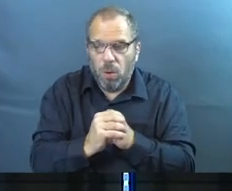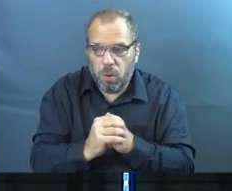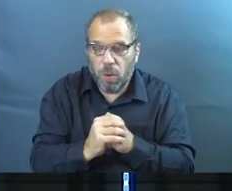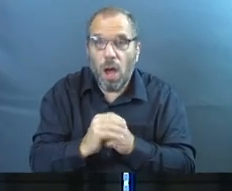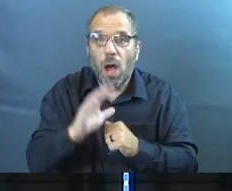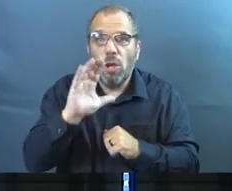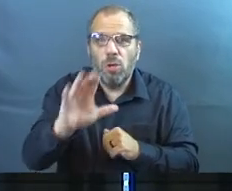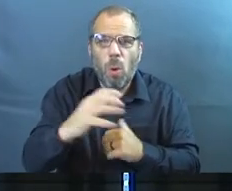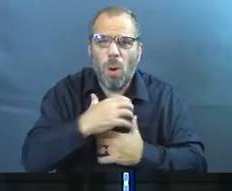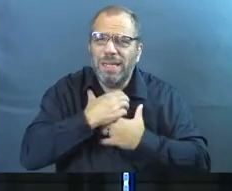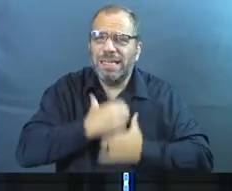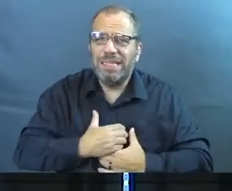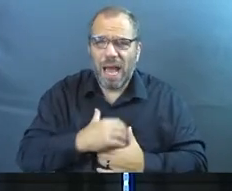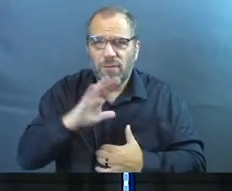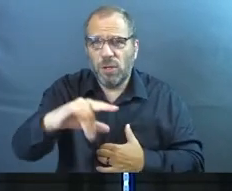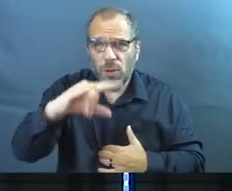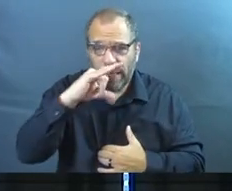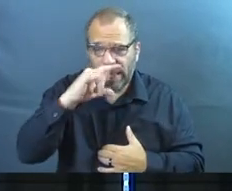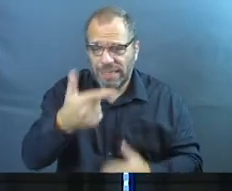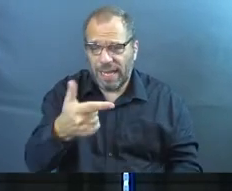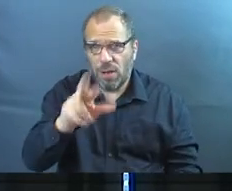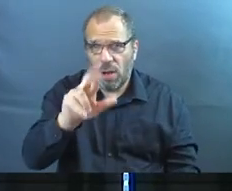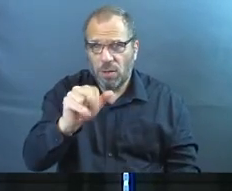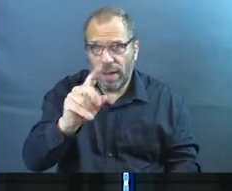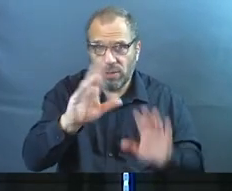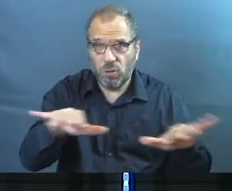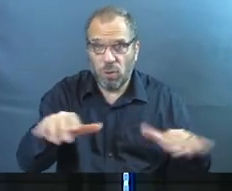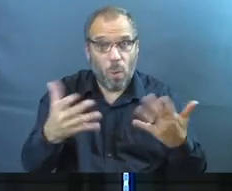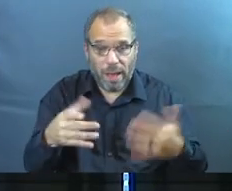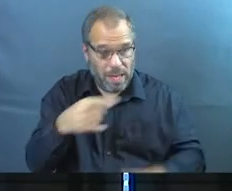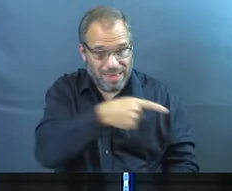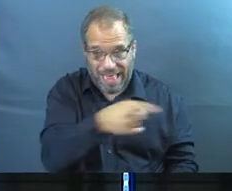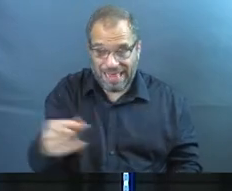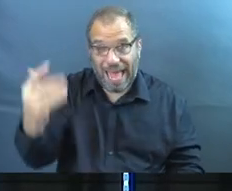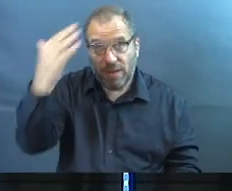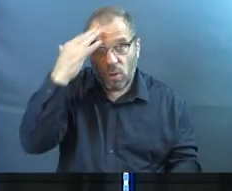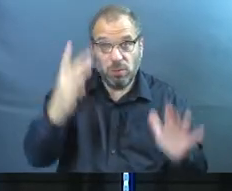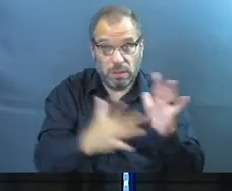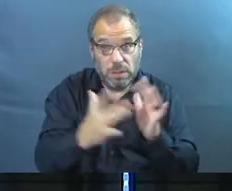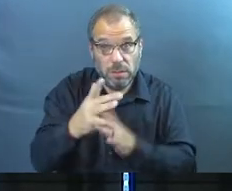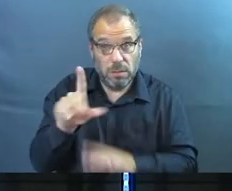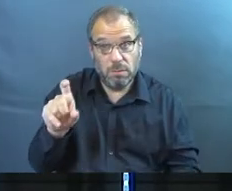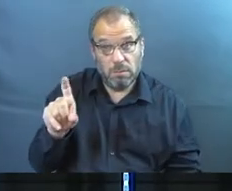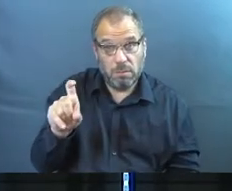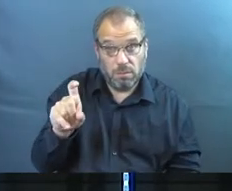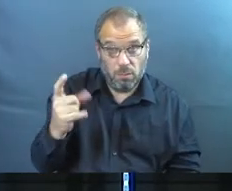Is your greatest desire for your kids and grandkids that they would get to know Jesus?